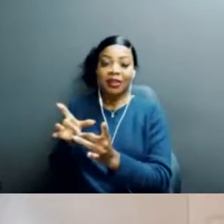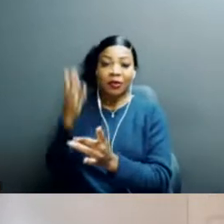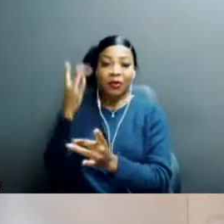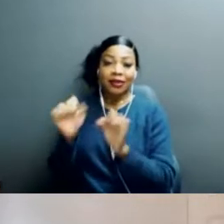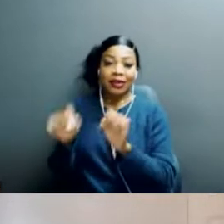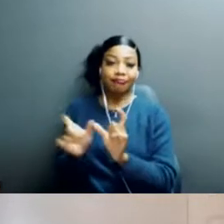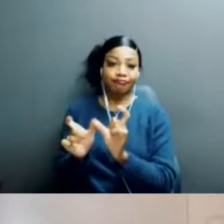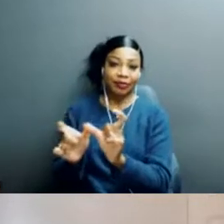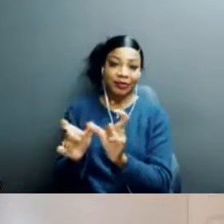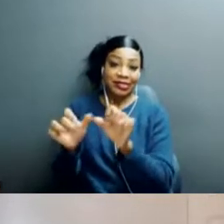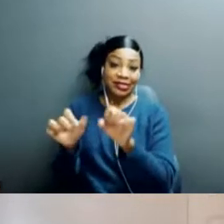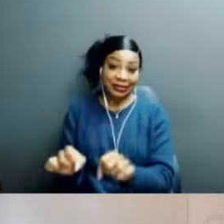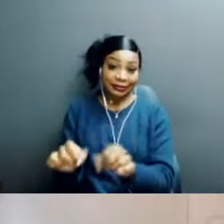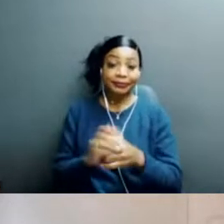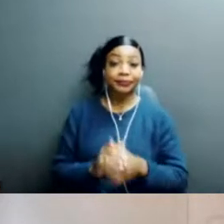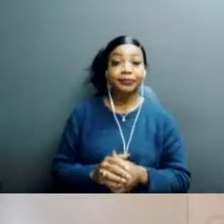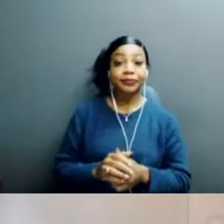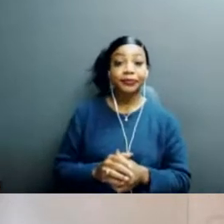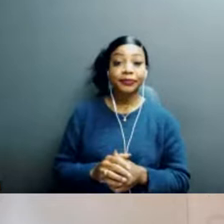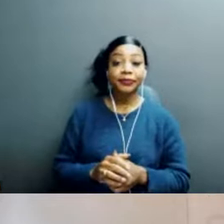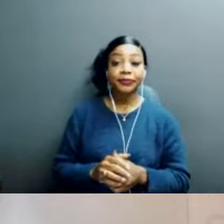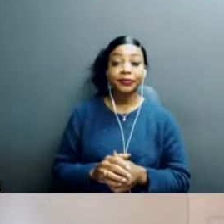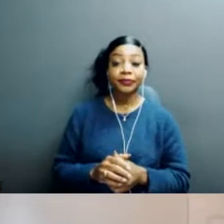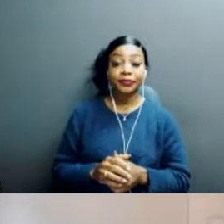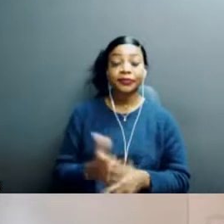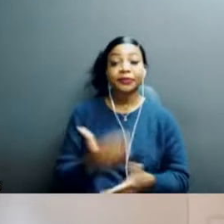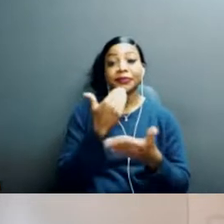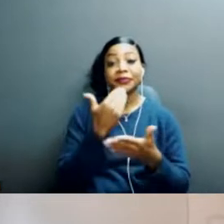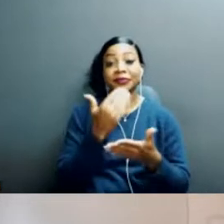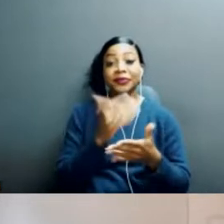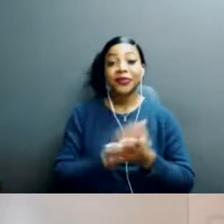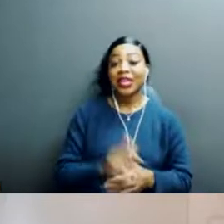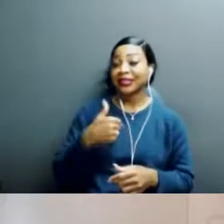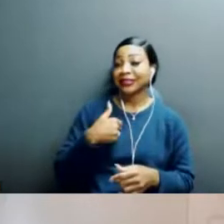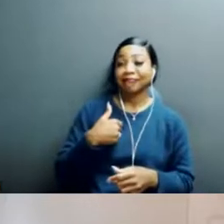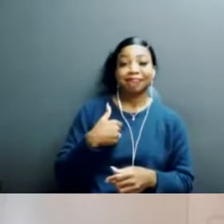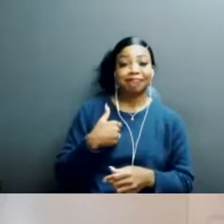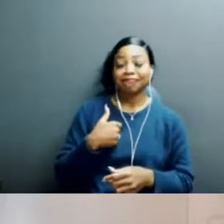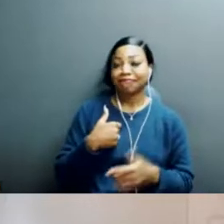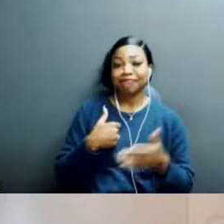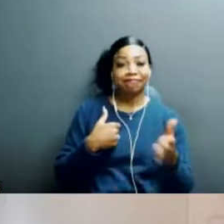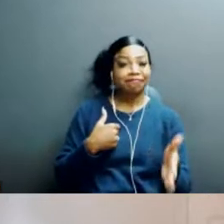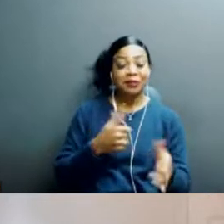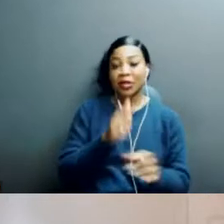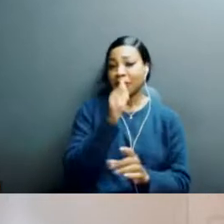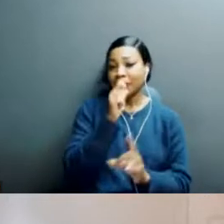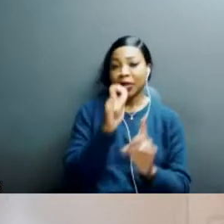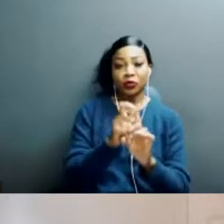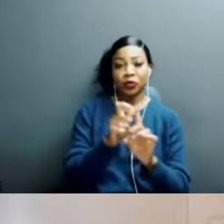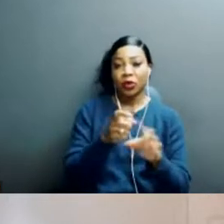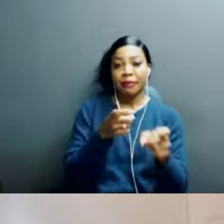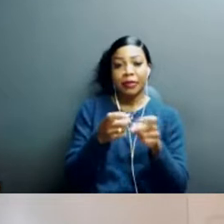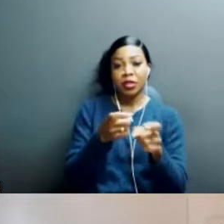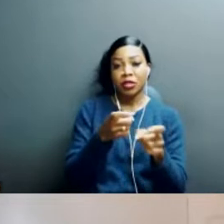Pro tip. Thank you very much. And I can personally will never, uh, say enough good about password managers. They've really